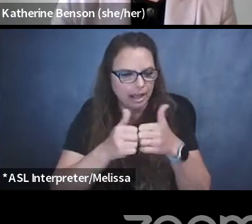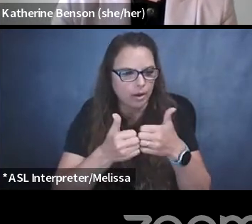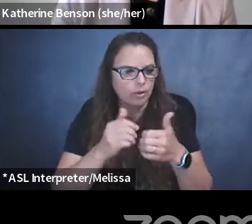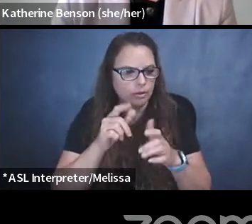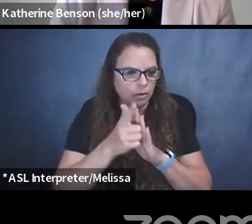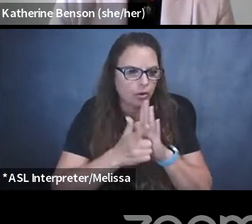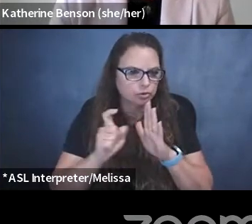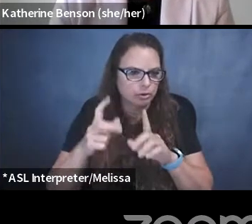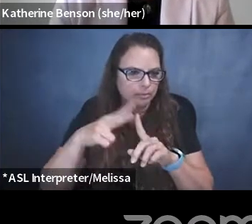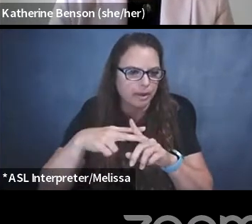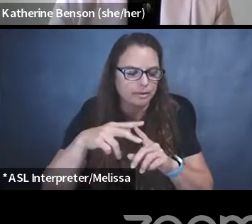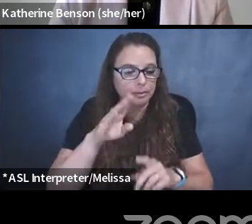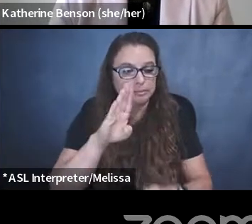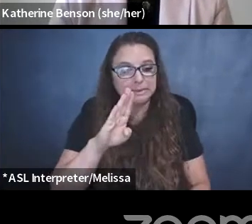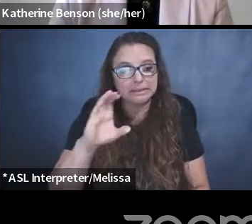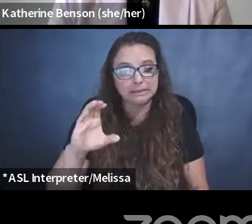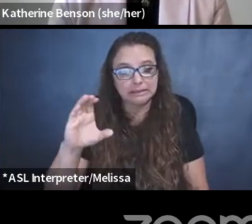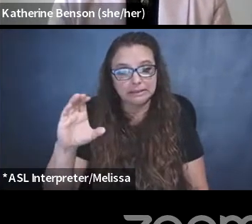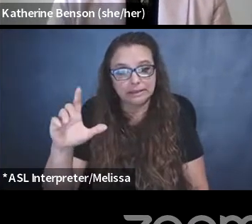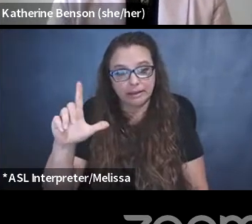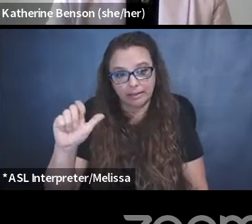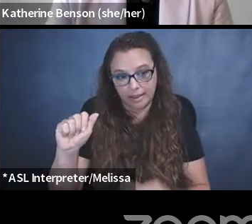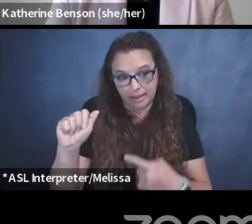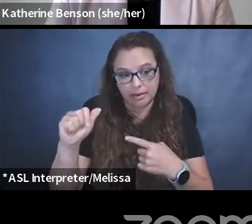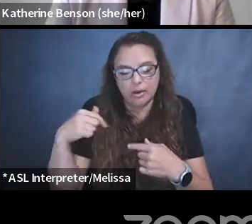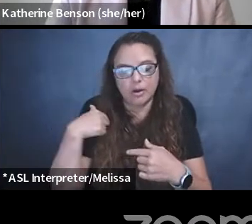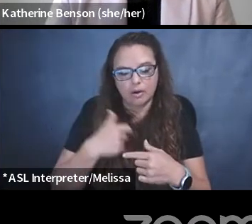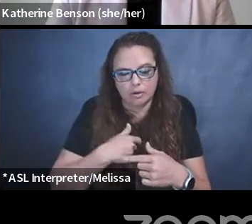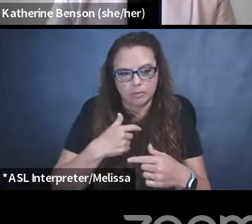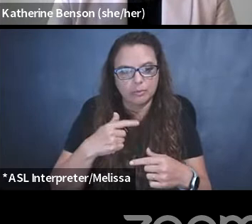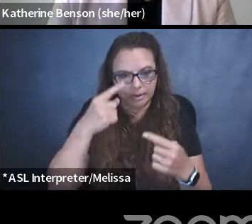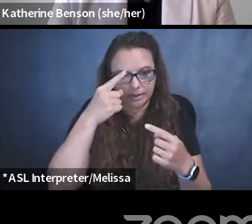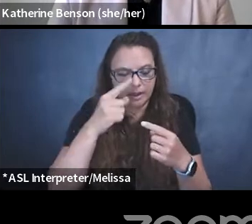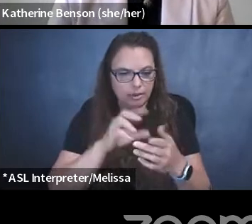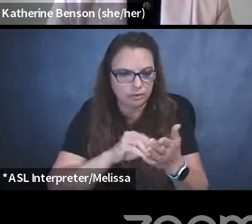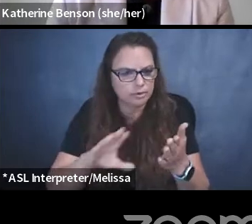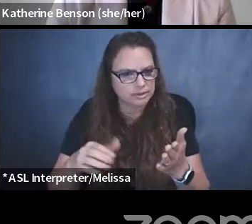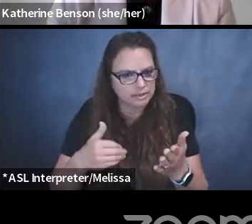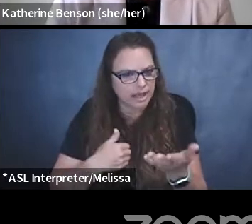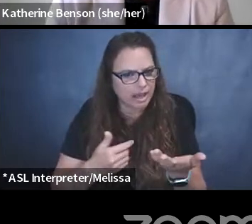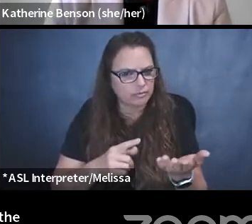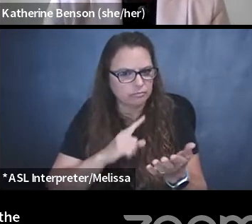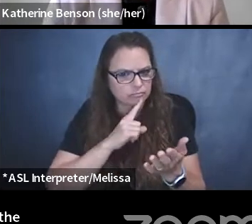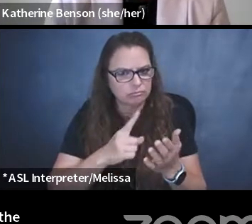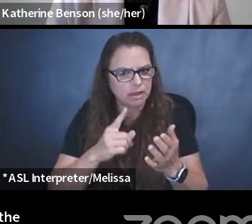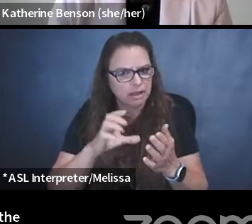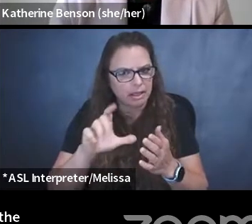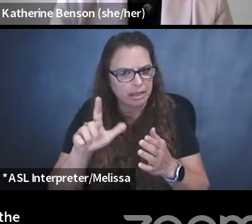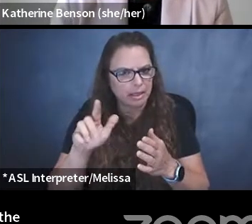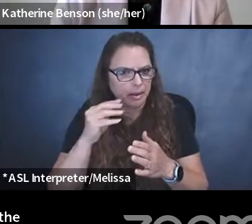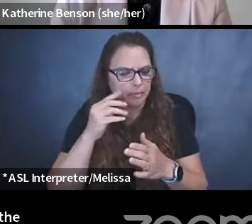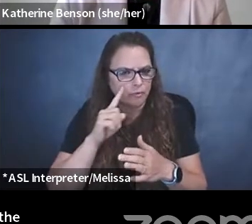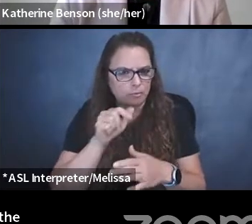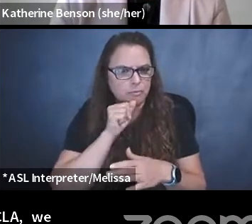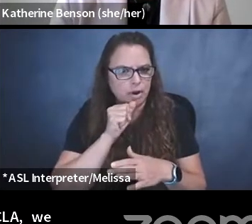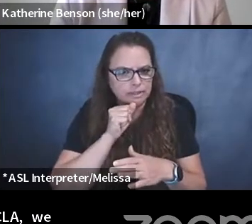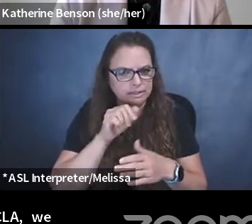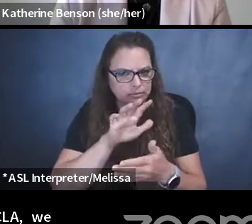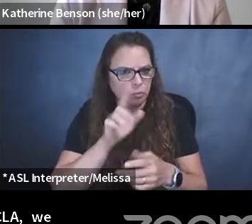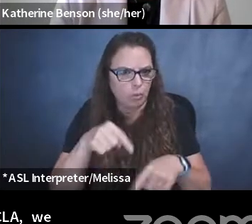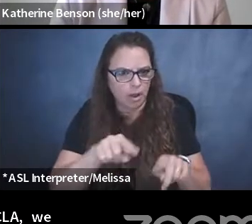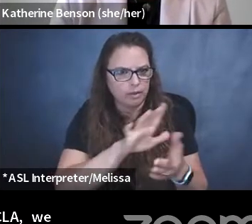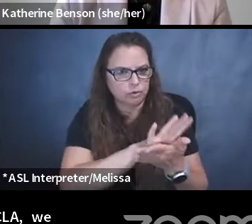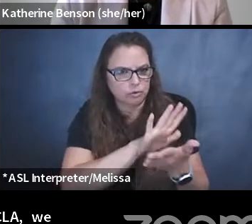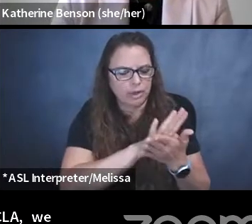At the BCCLA, we think that students have legitimate claims to privacy while they're in school, and the right to be crystal clear on the circumstances